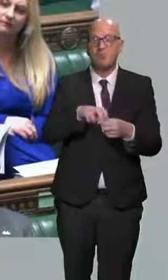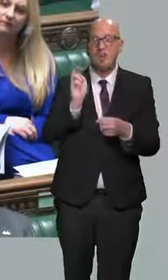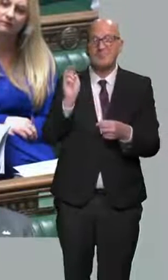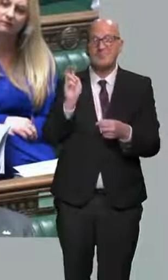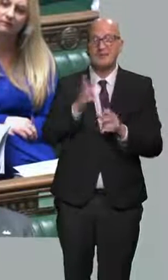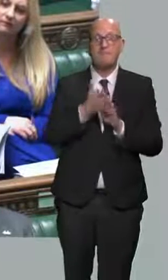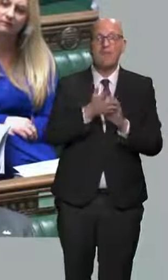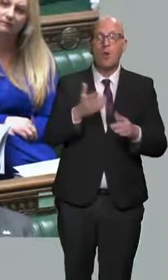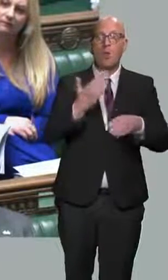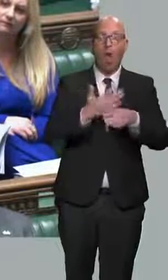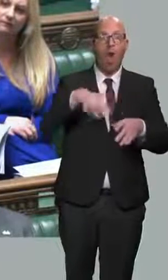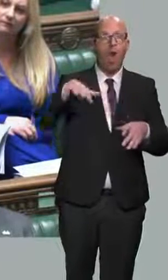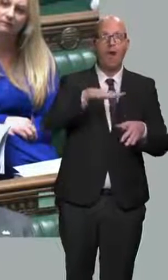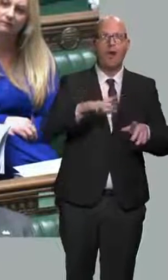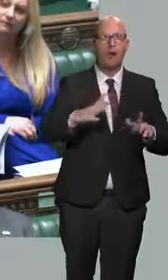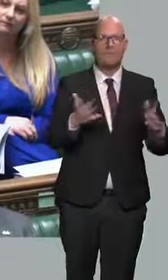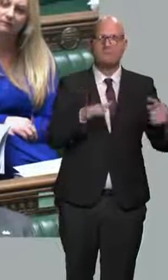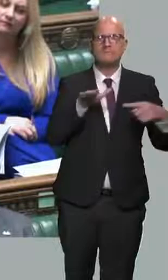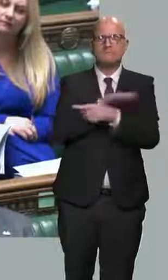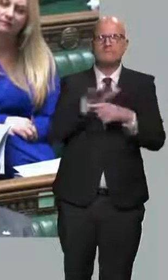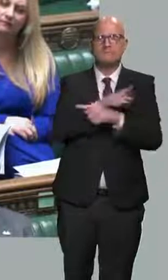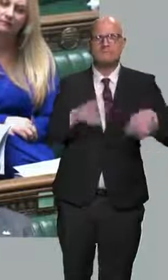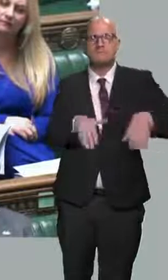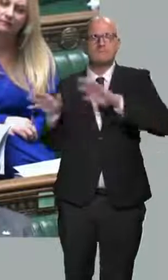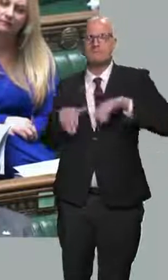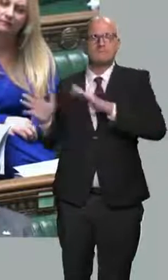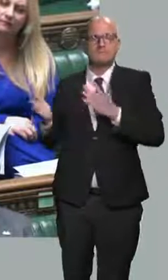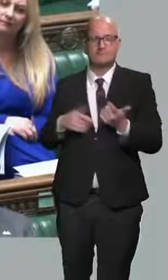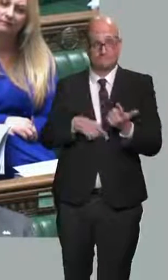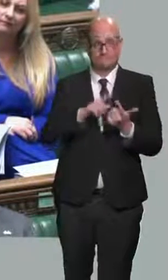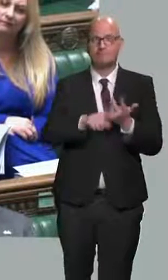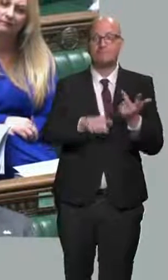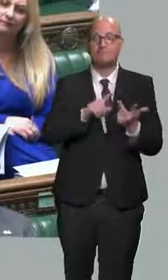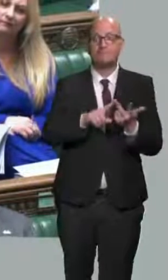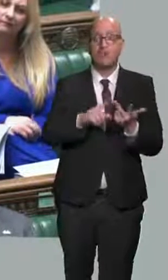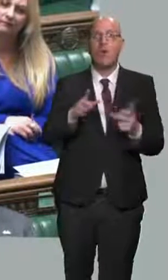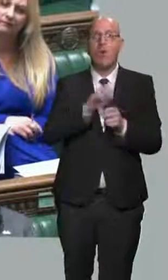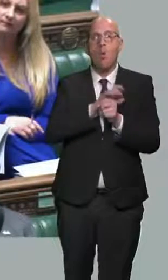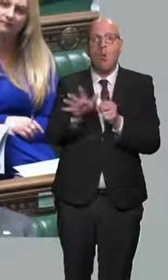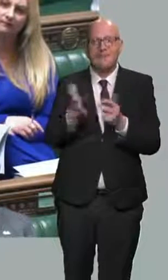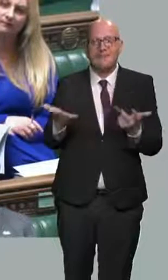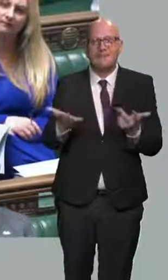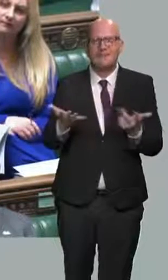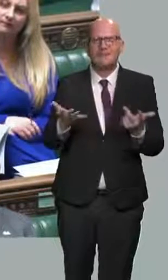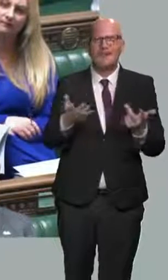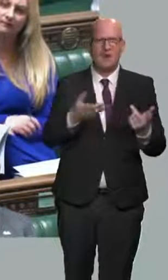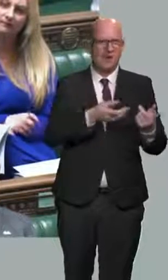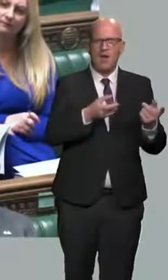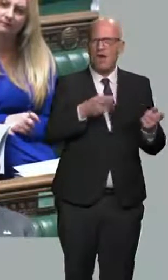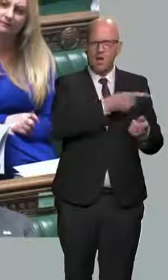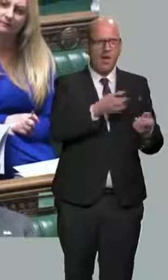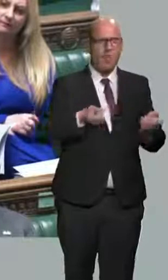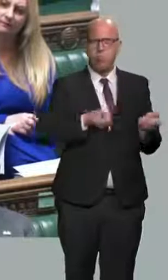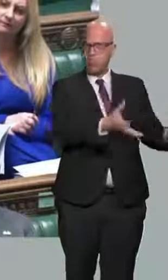workers and increased cost for businesses and for individuals. Covid, where we saw public money splurged in its billions on crony